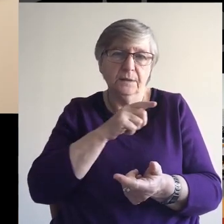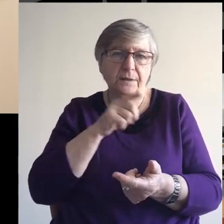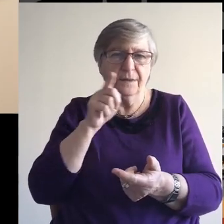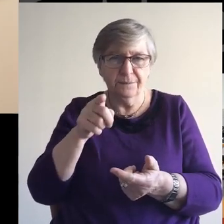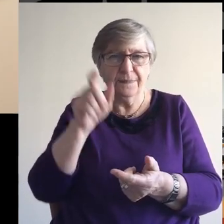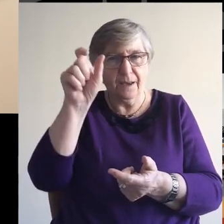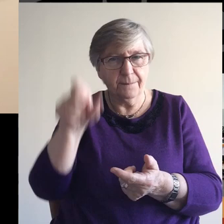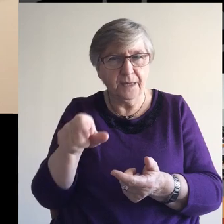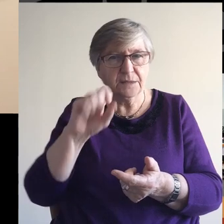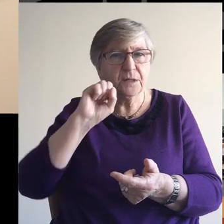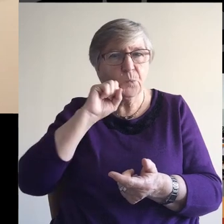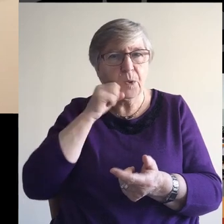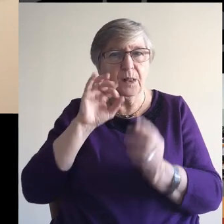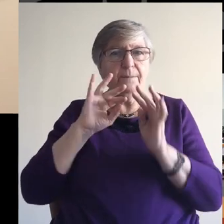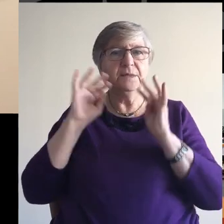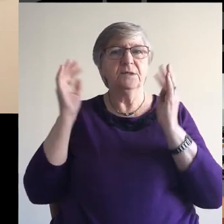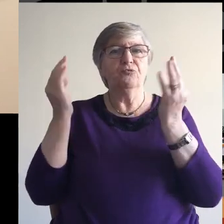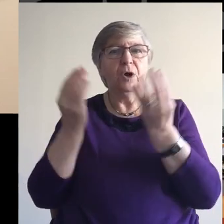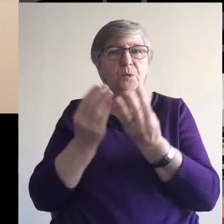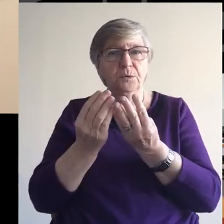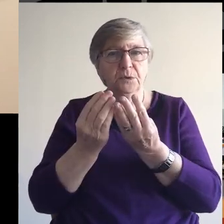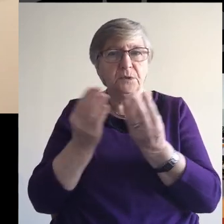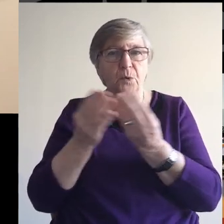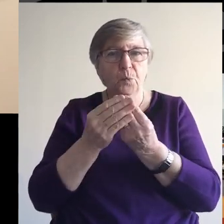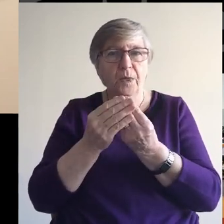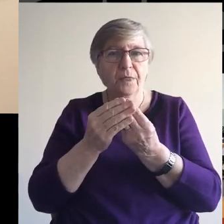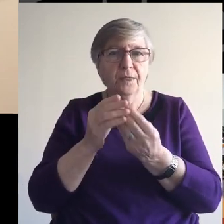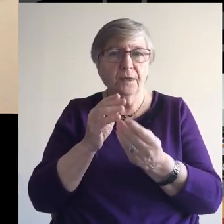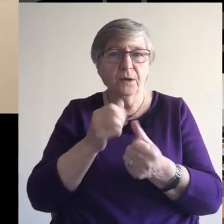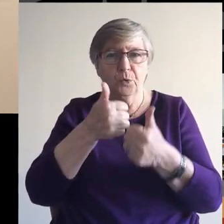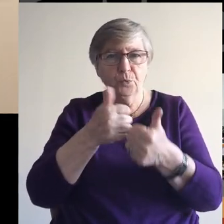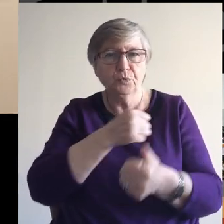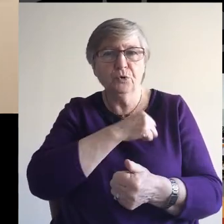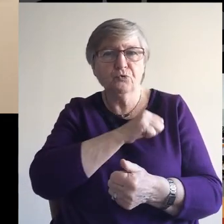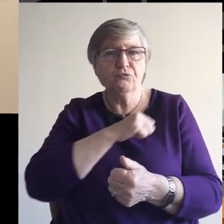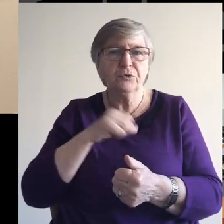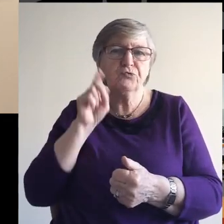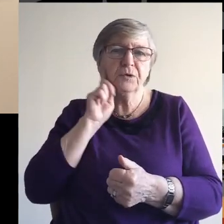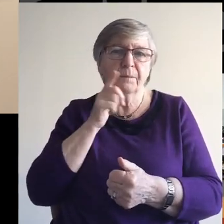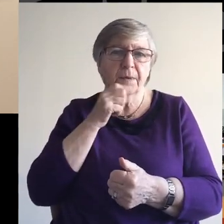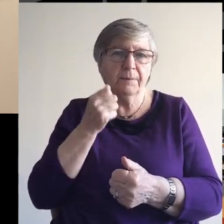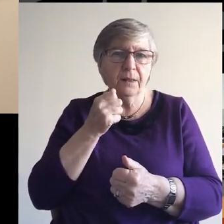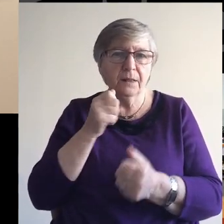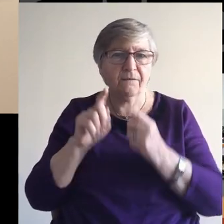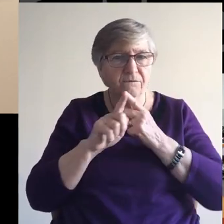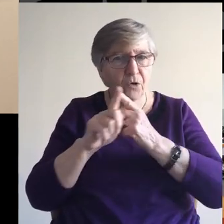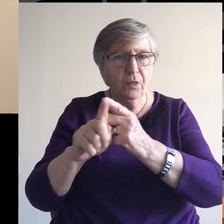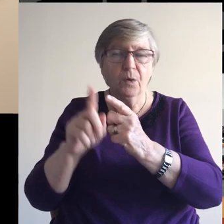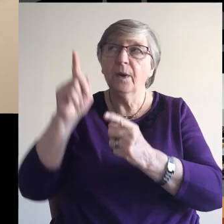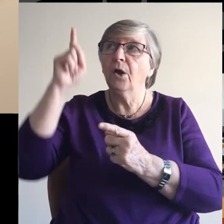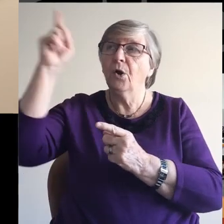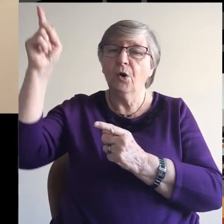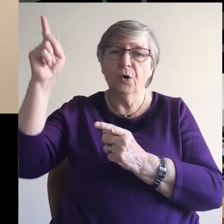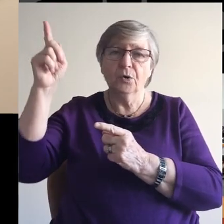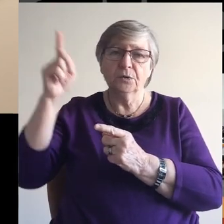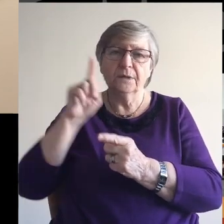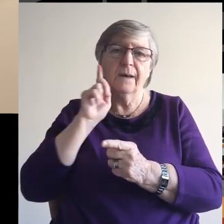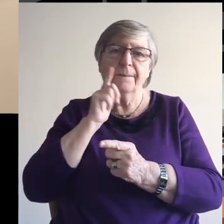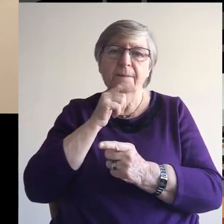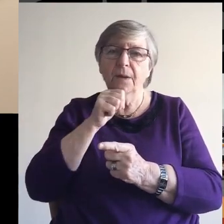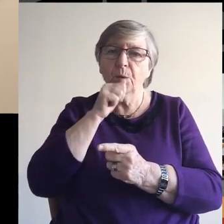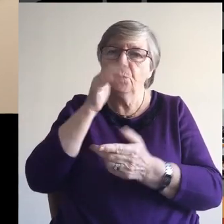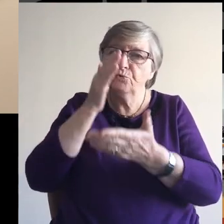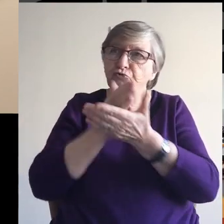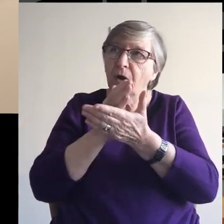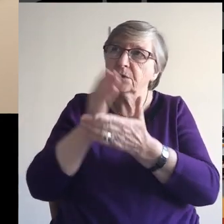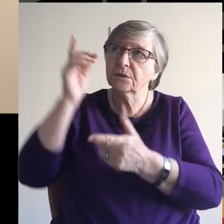might be surrounded by saints, by godly people, by people who trust in